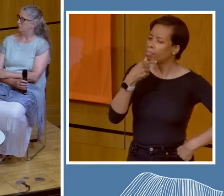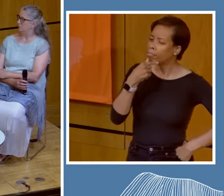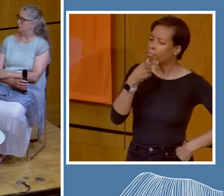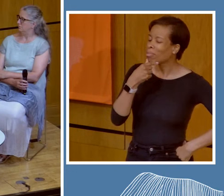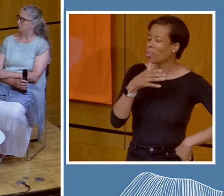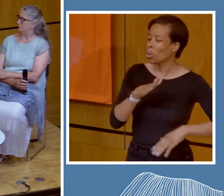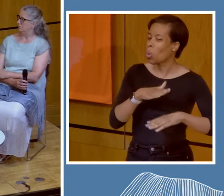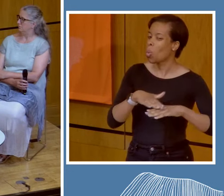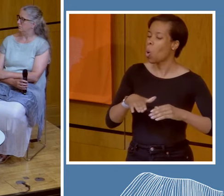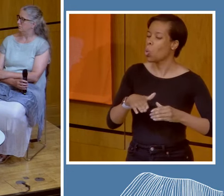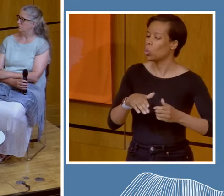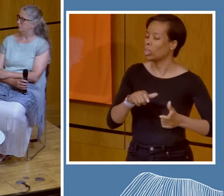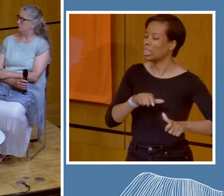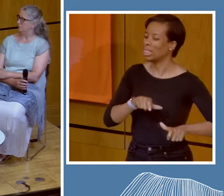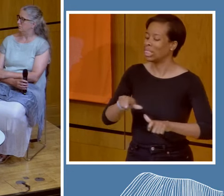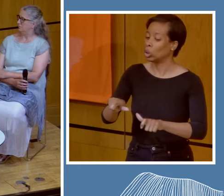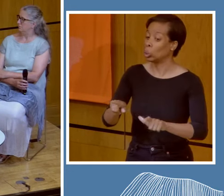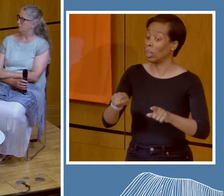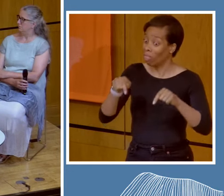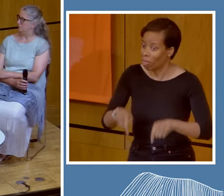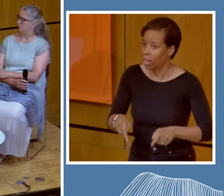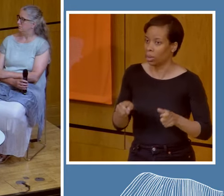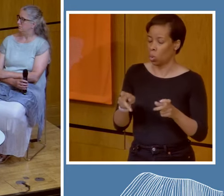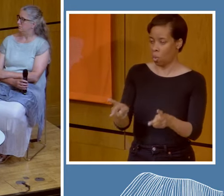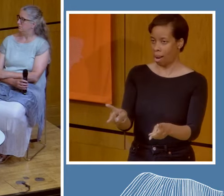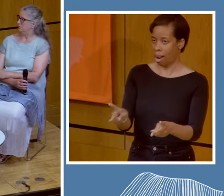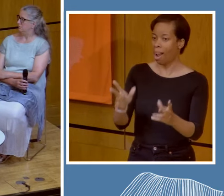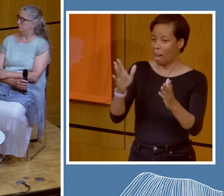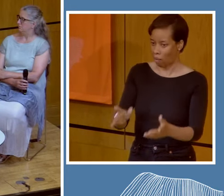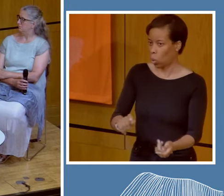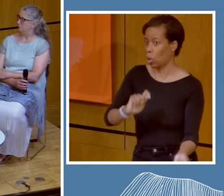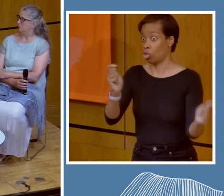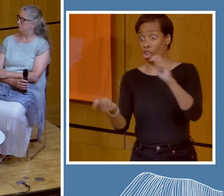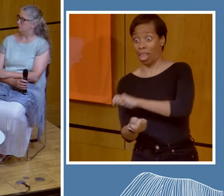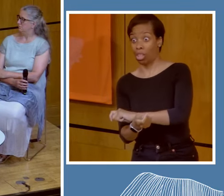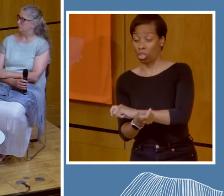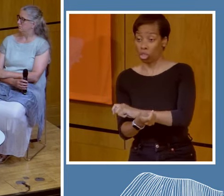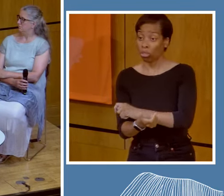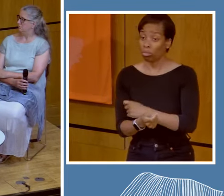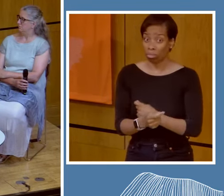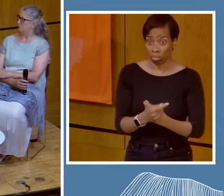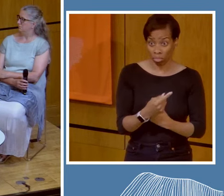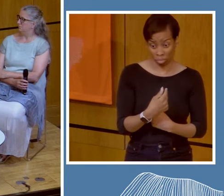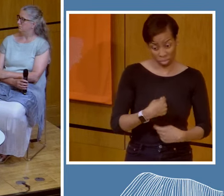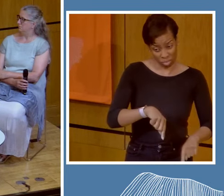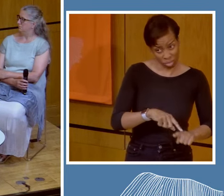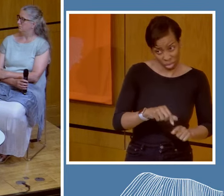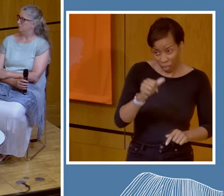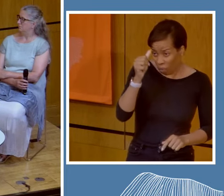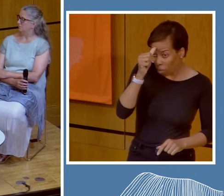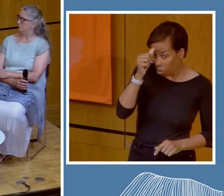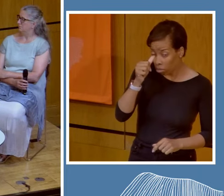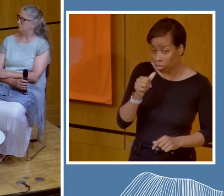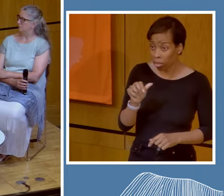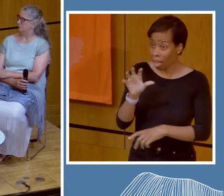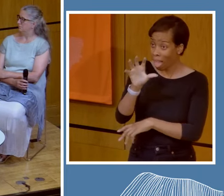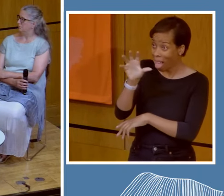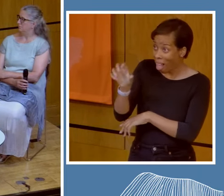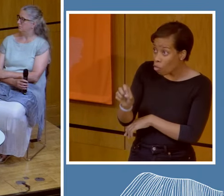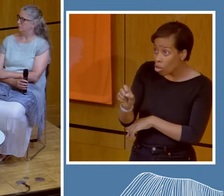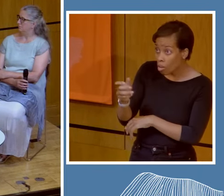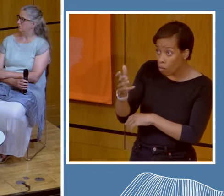working for everybody. And we know that indigenous peoples and, you know, people of African descent